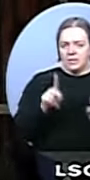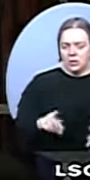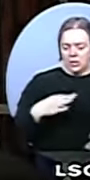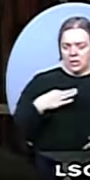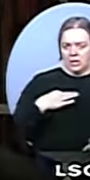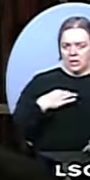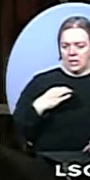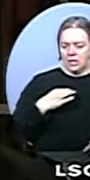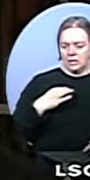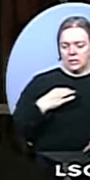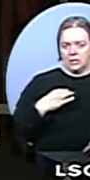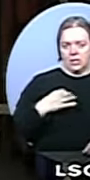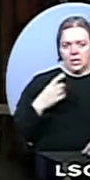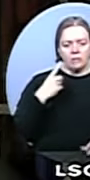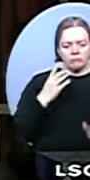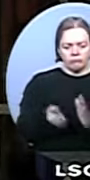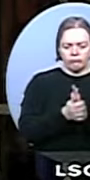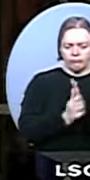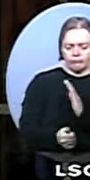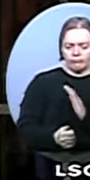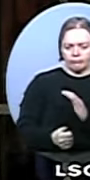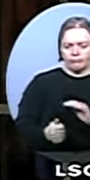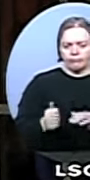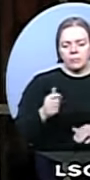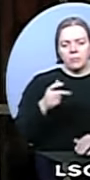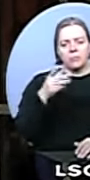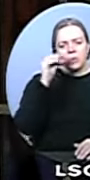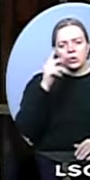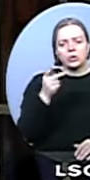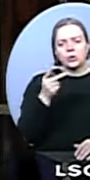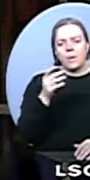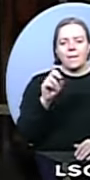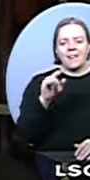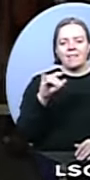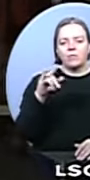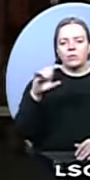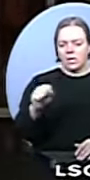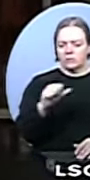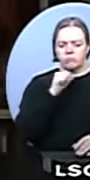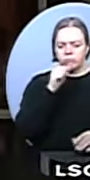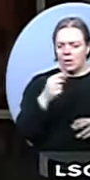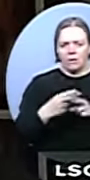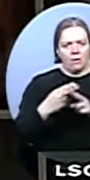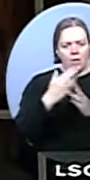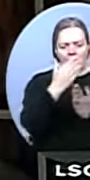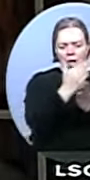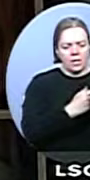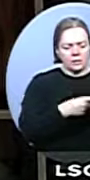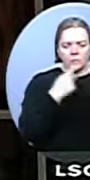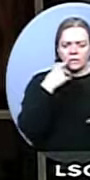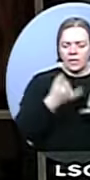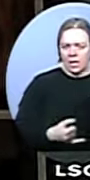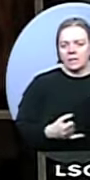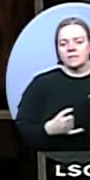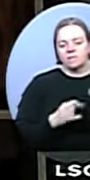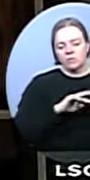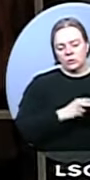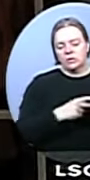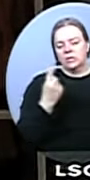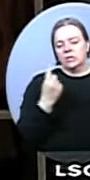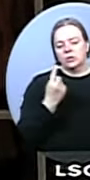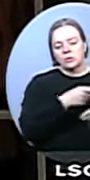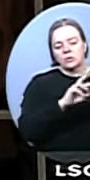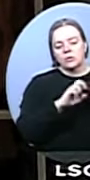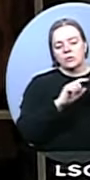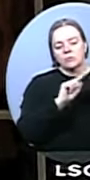Pentafuntas wasn't on that list. Now, we know there was direct involvement in the nomination from the PMO, which means direct involvement from Dimitri Sudas. So